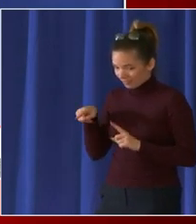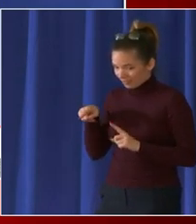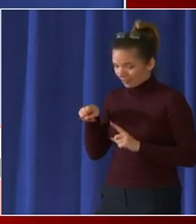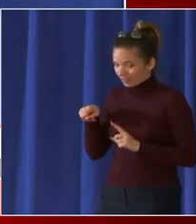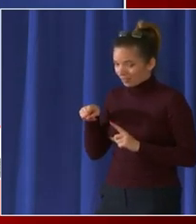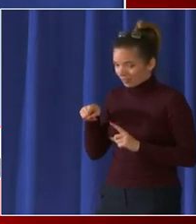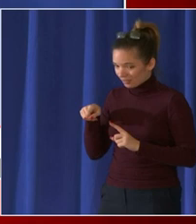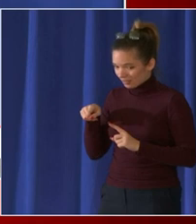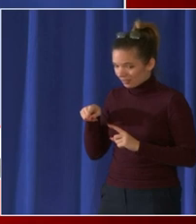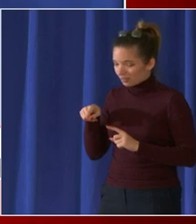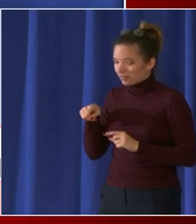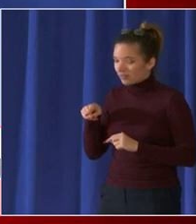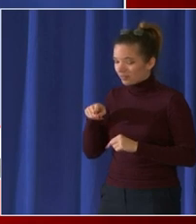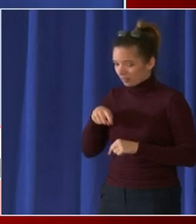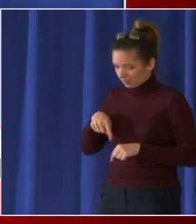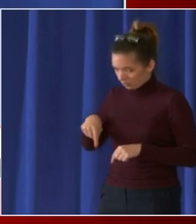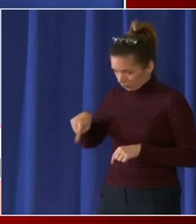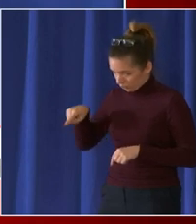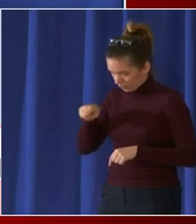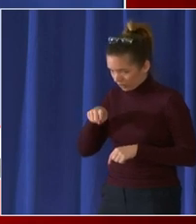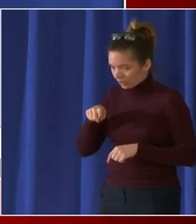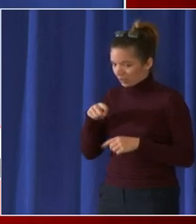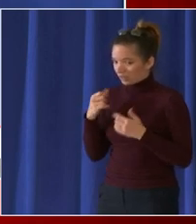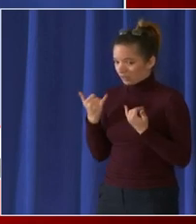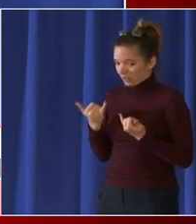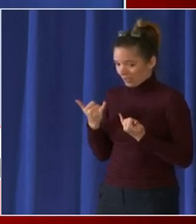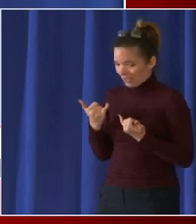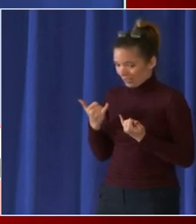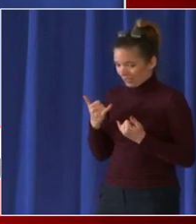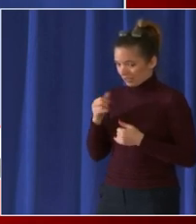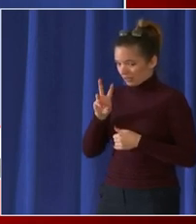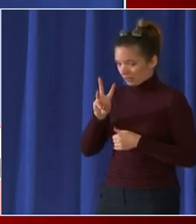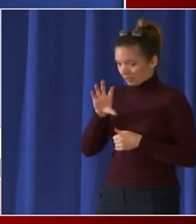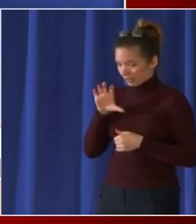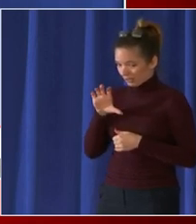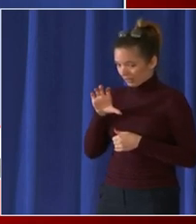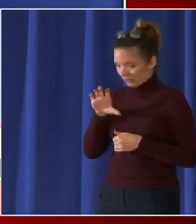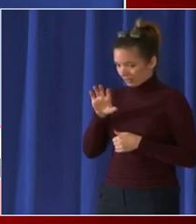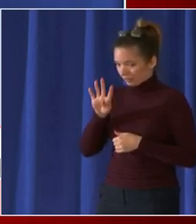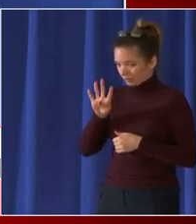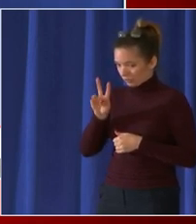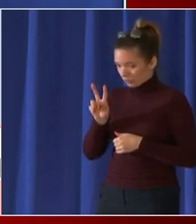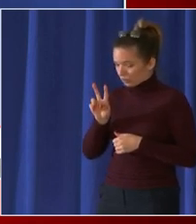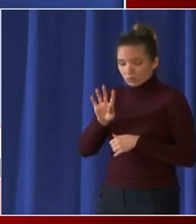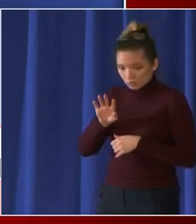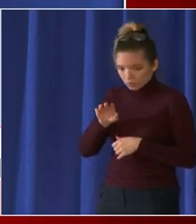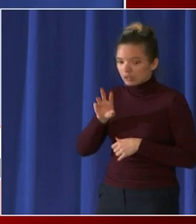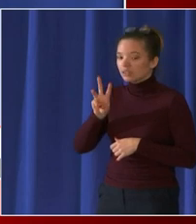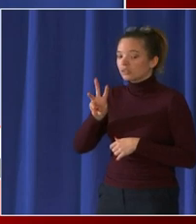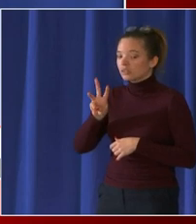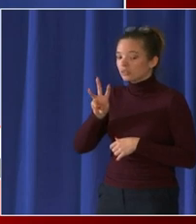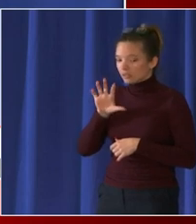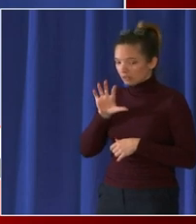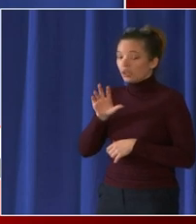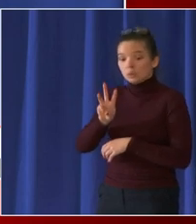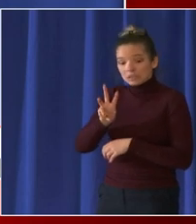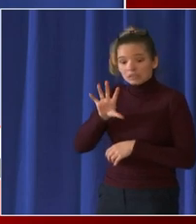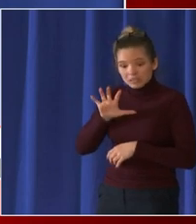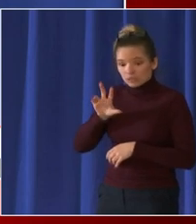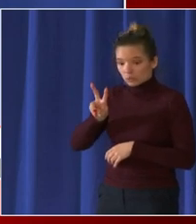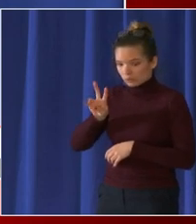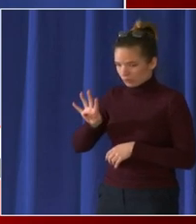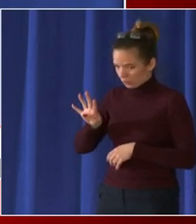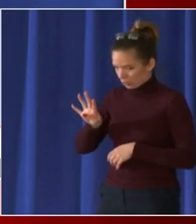certainly going to see like like i just talked about there's 624 covid patients in the hospital today not all of those are in the hospital for